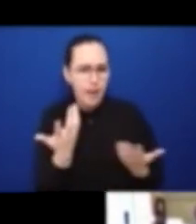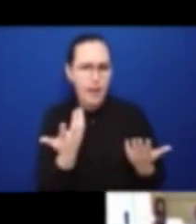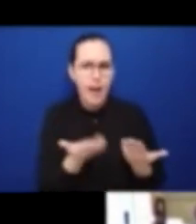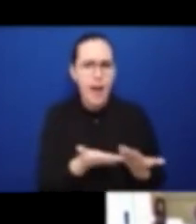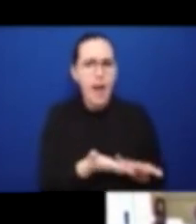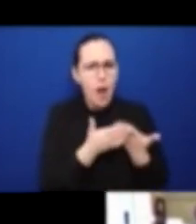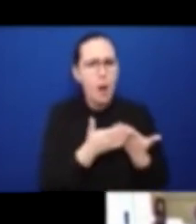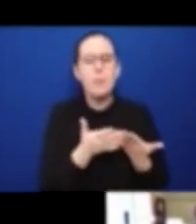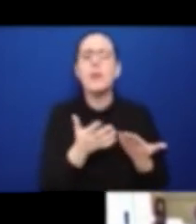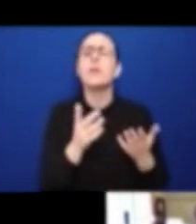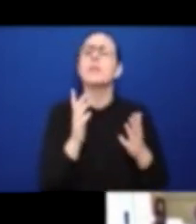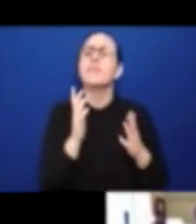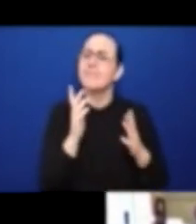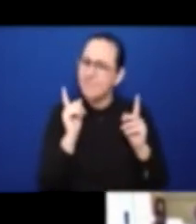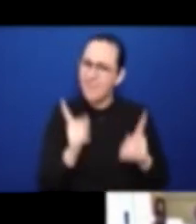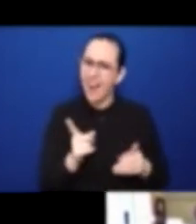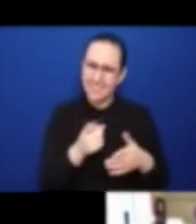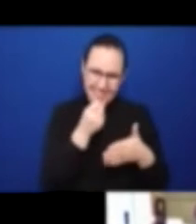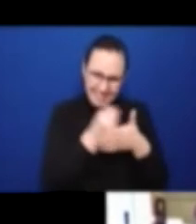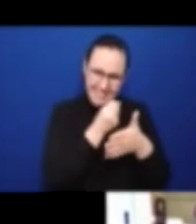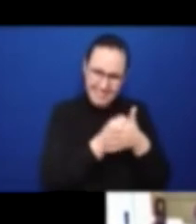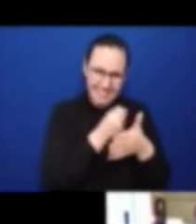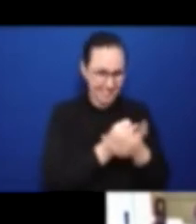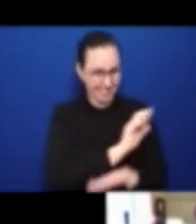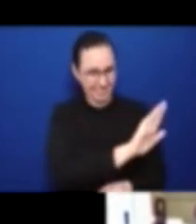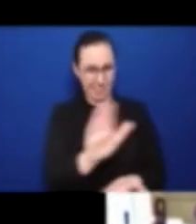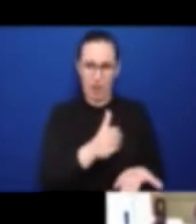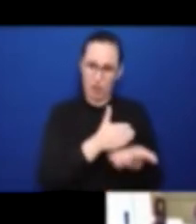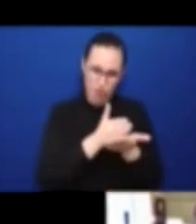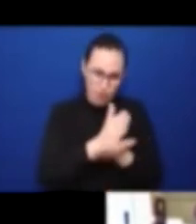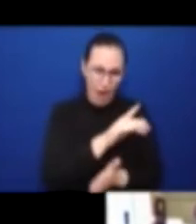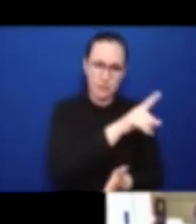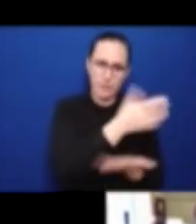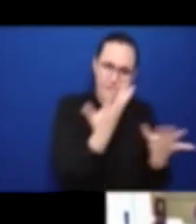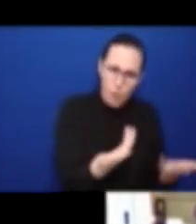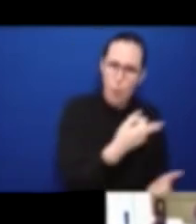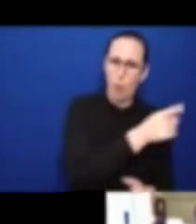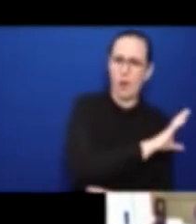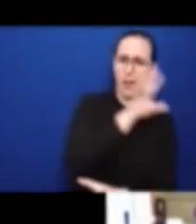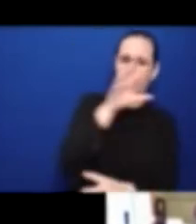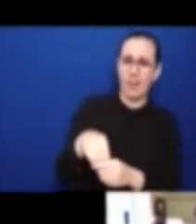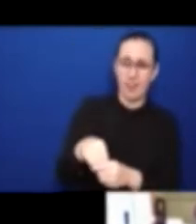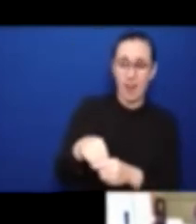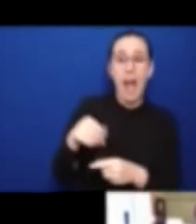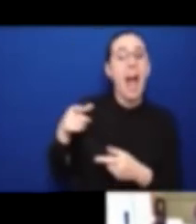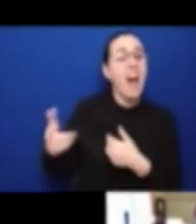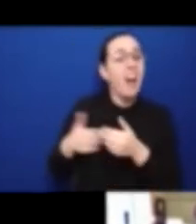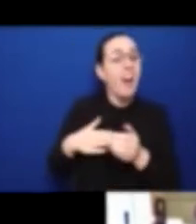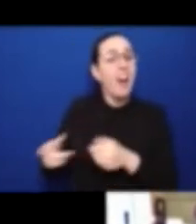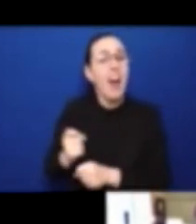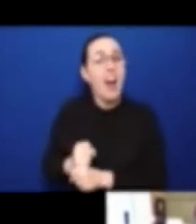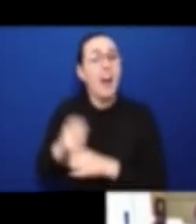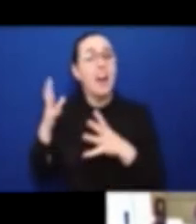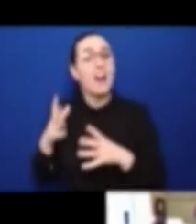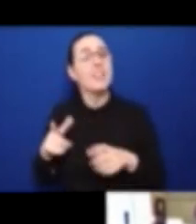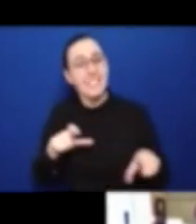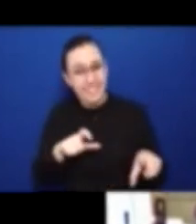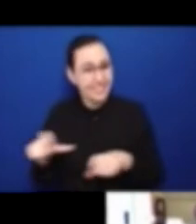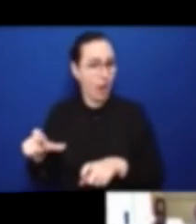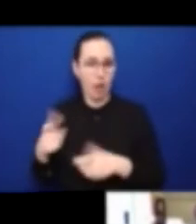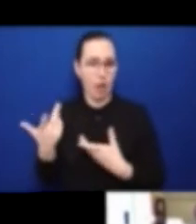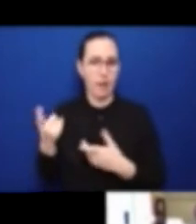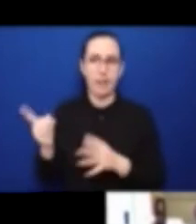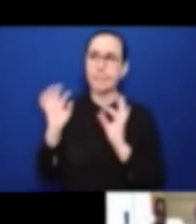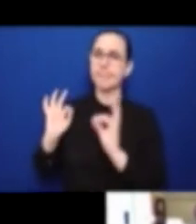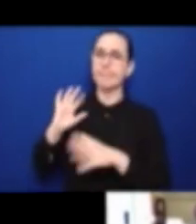long way to go still. So I find that a little bit ironic, what we still have work to do. But I do think that